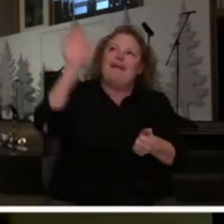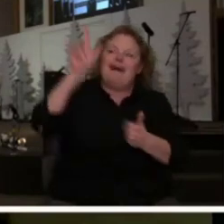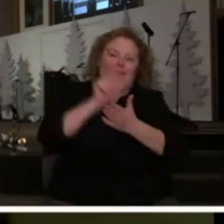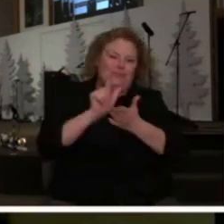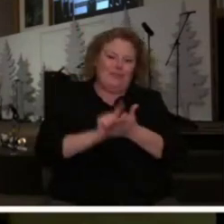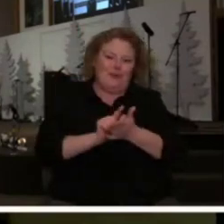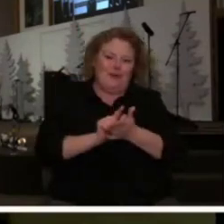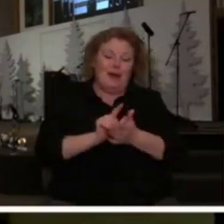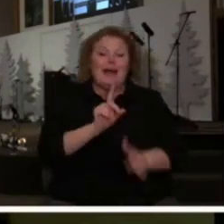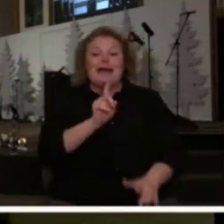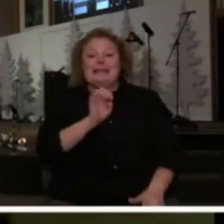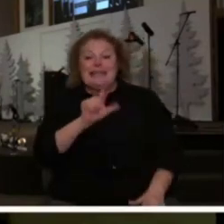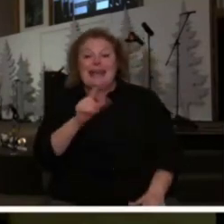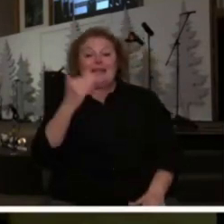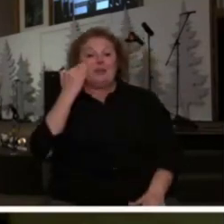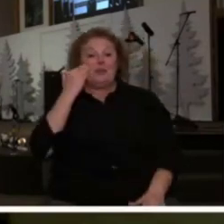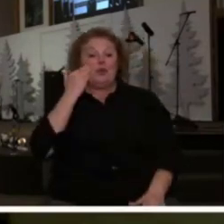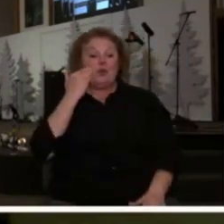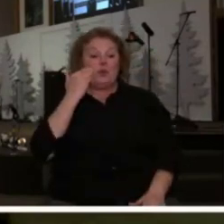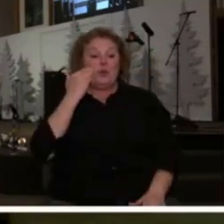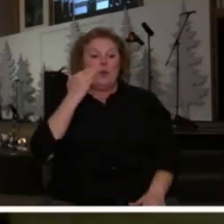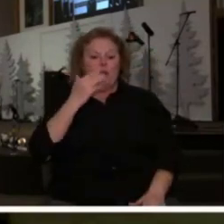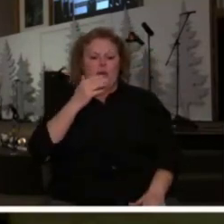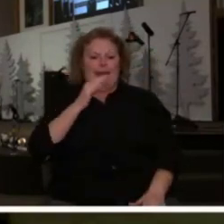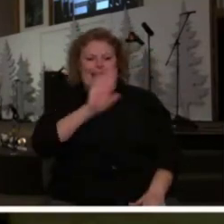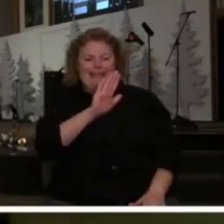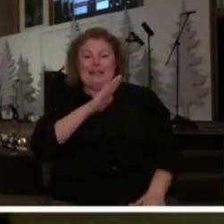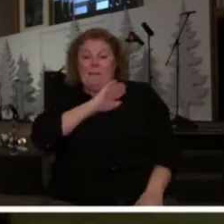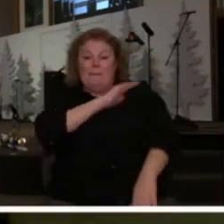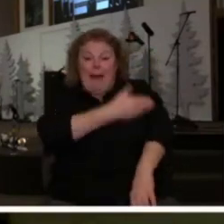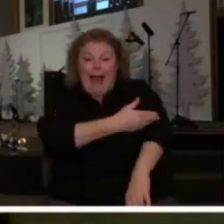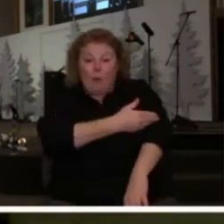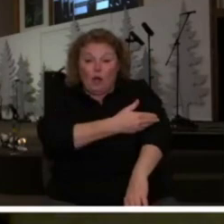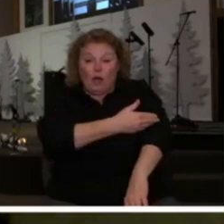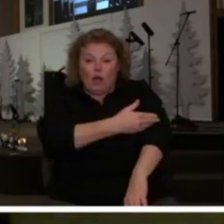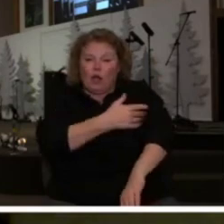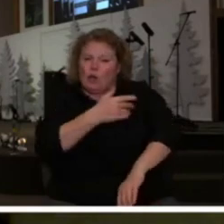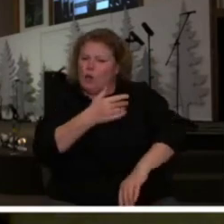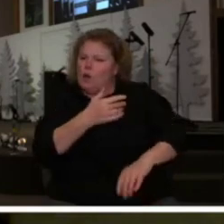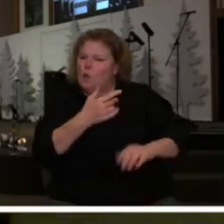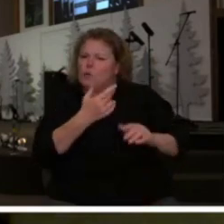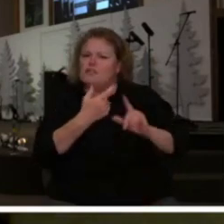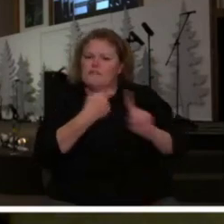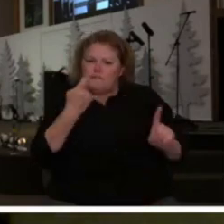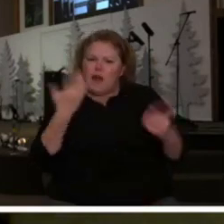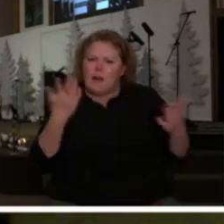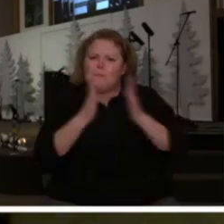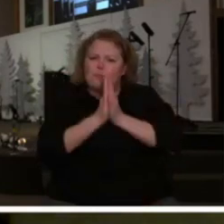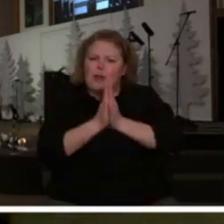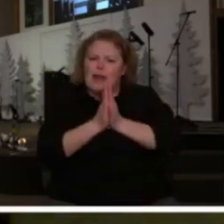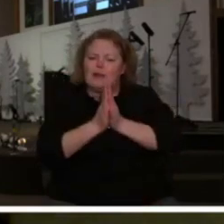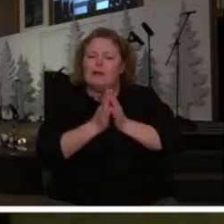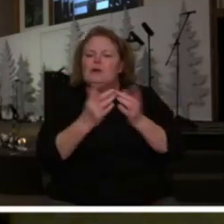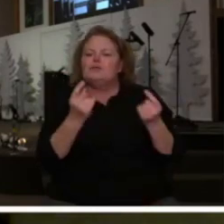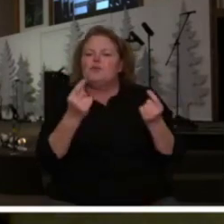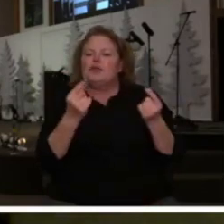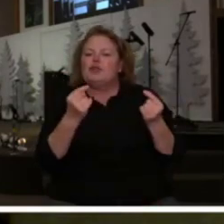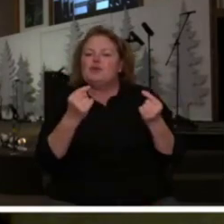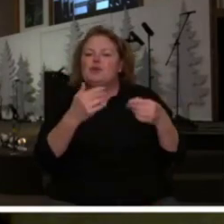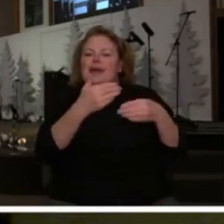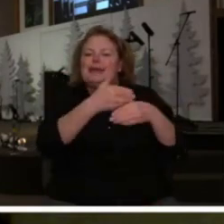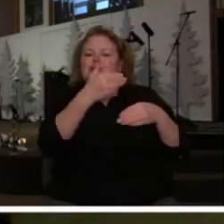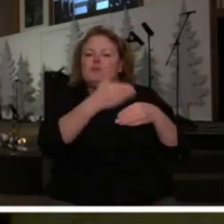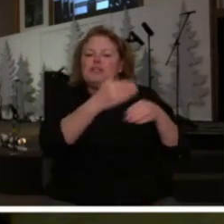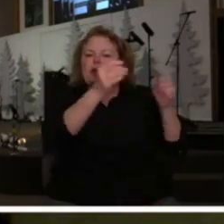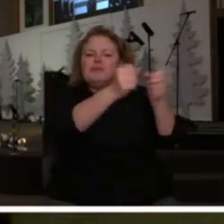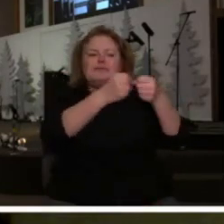what was going on and they understood where his power and authority came from that he opened his windows while he prayed now some of you have a prayer